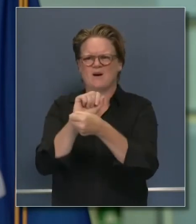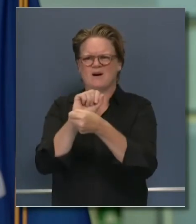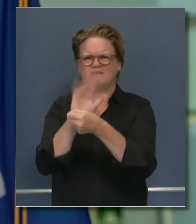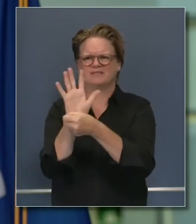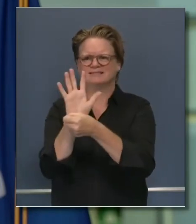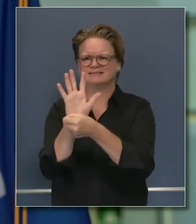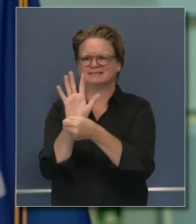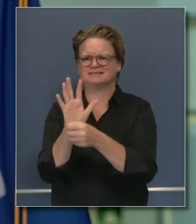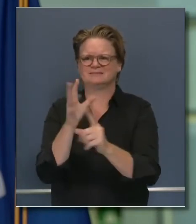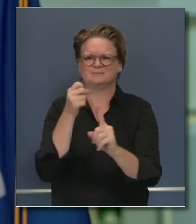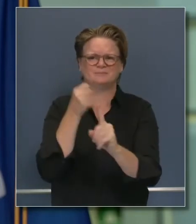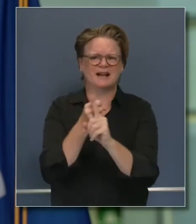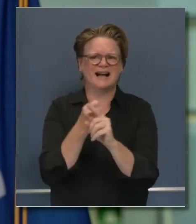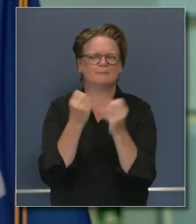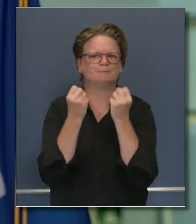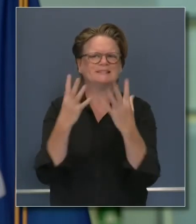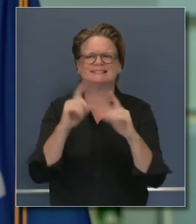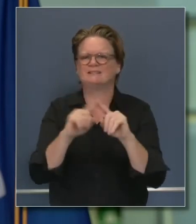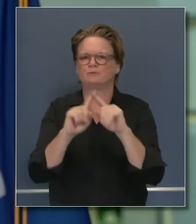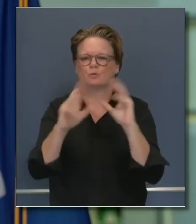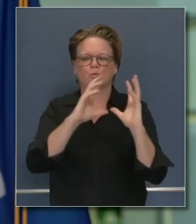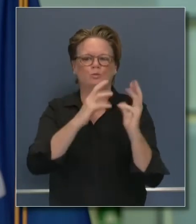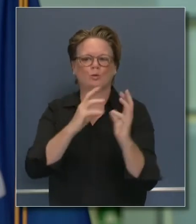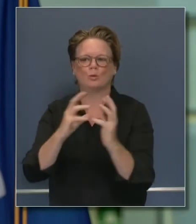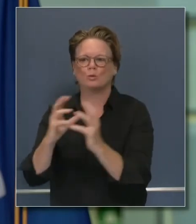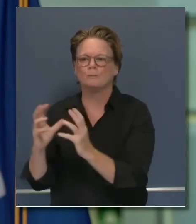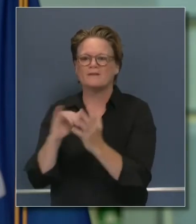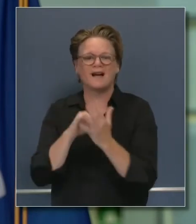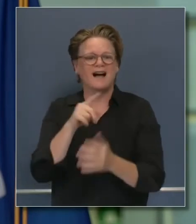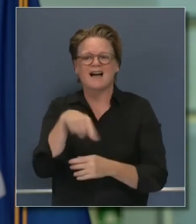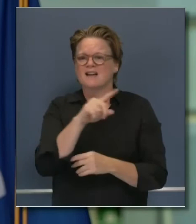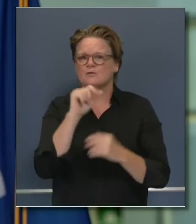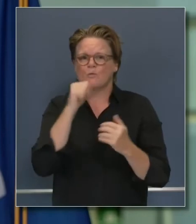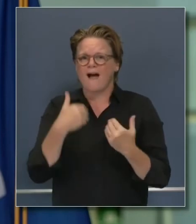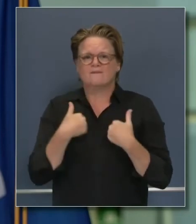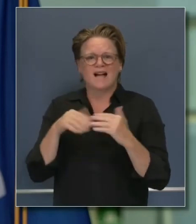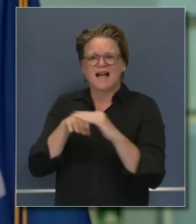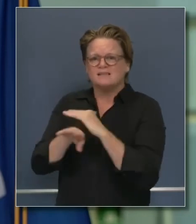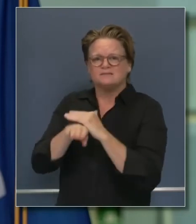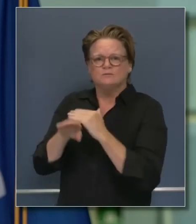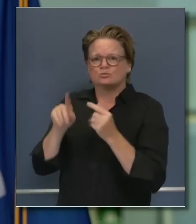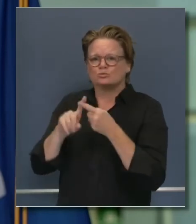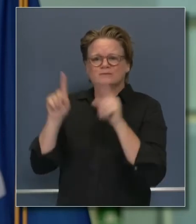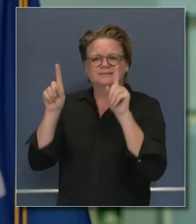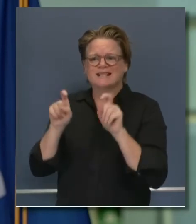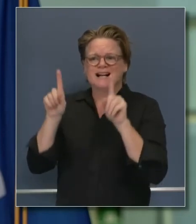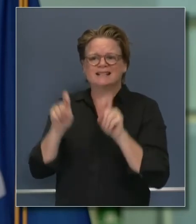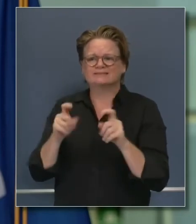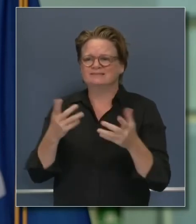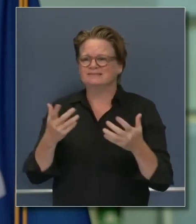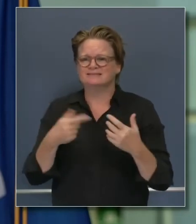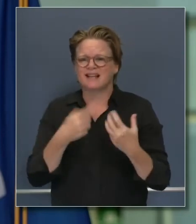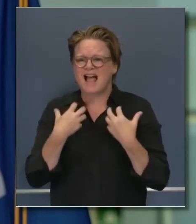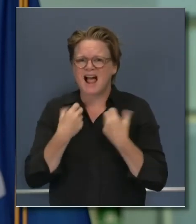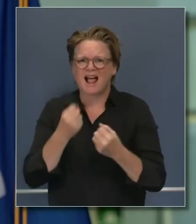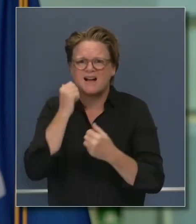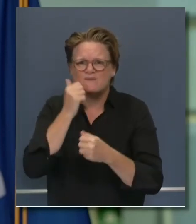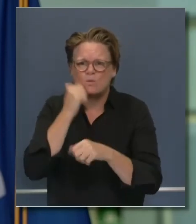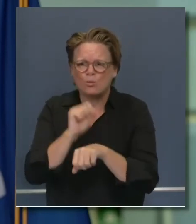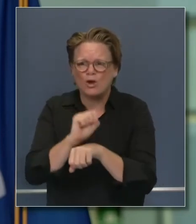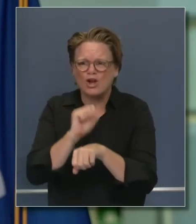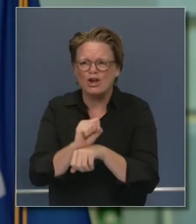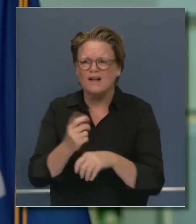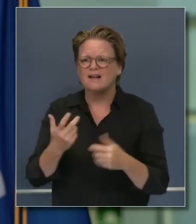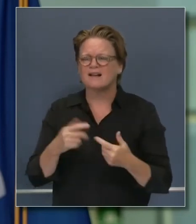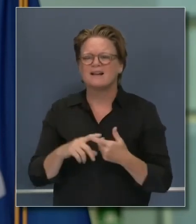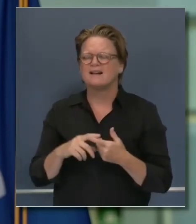haven't had as much access to testing, maybe don't, can't take the day off of work, so really need the testing site to come